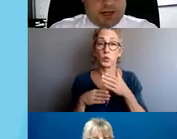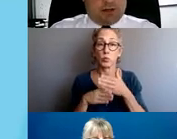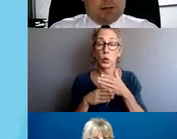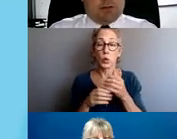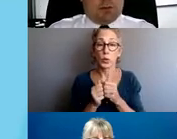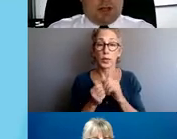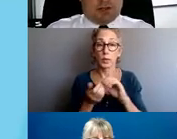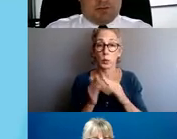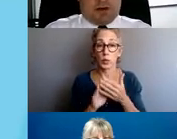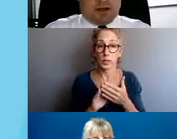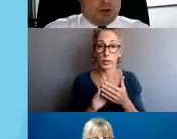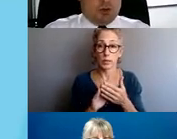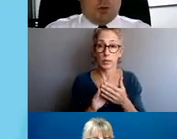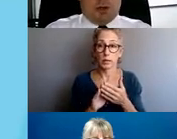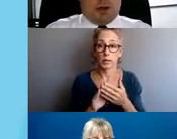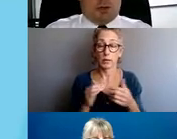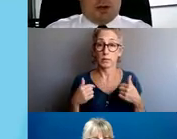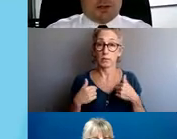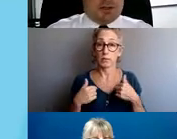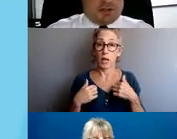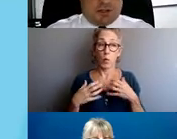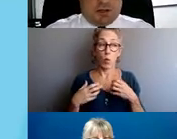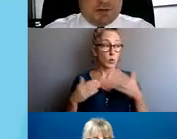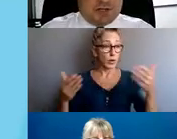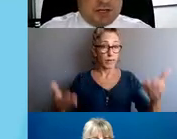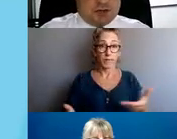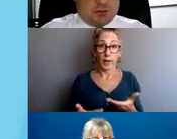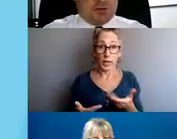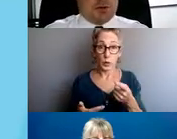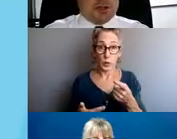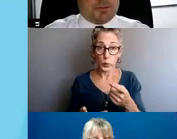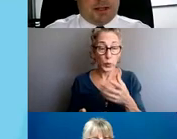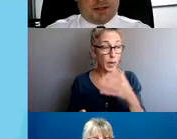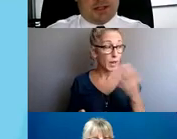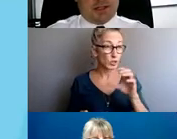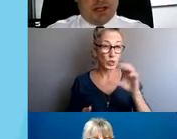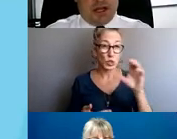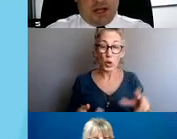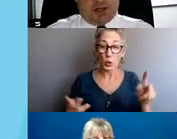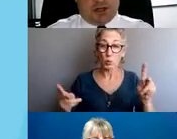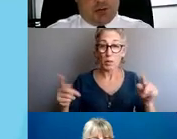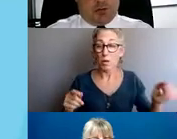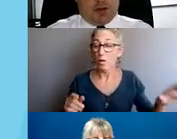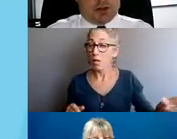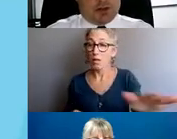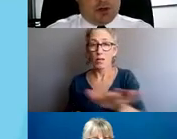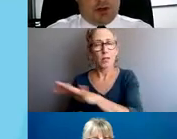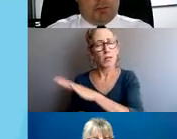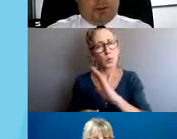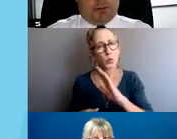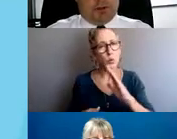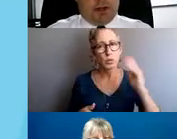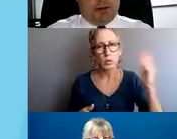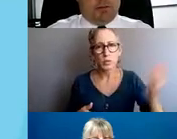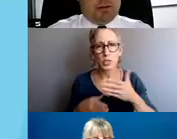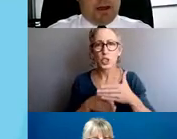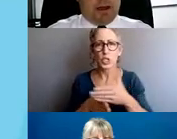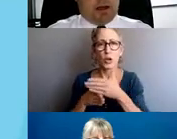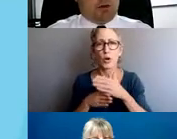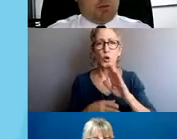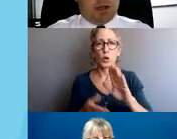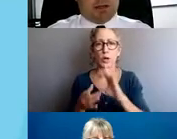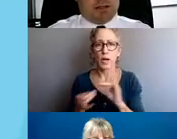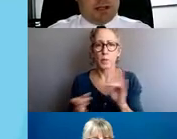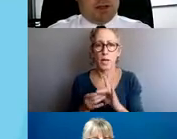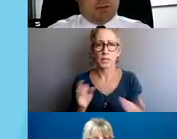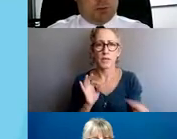Tonight, we'd like to invite you and all the residents of the city to review these policies and to share with us your input and feedback